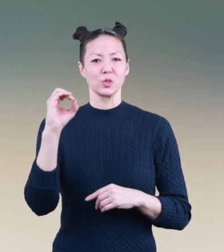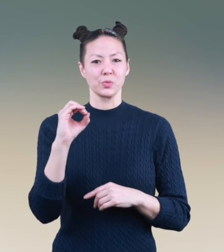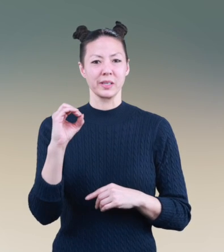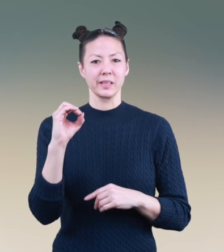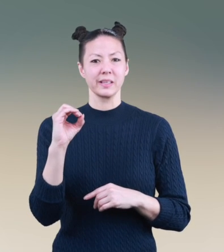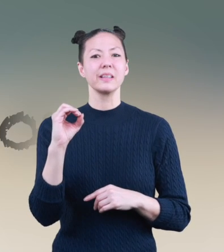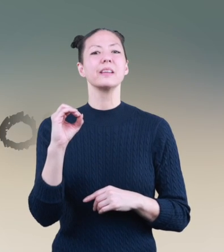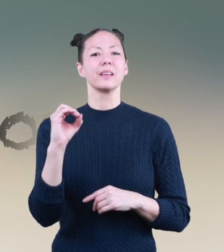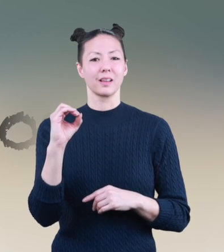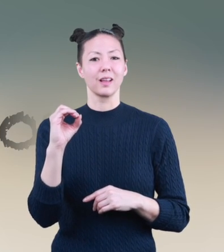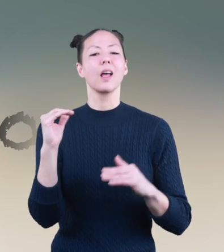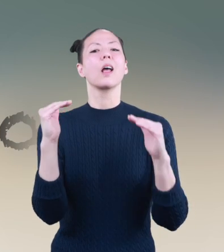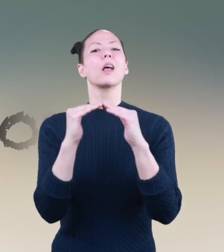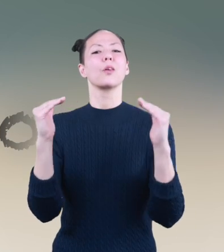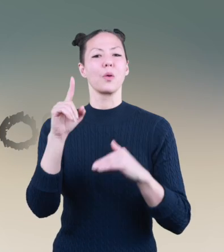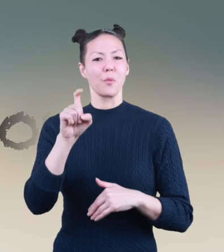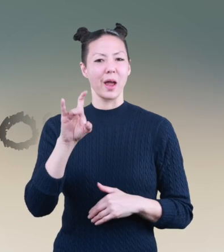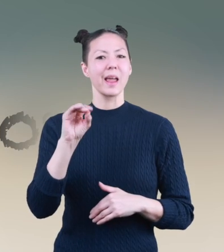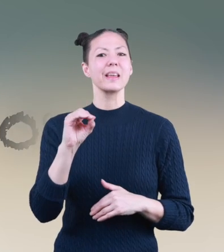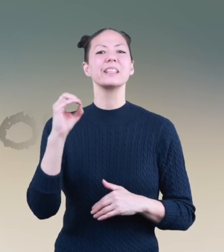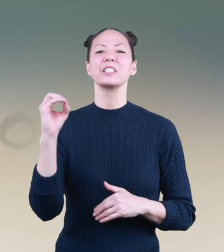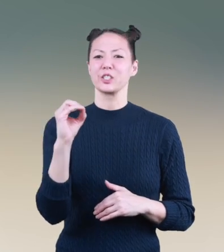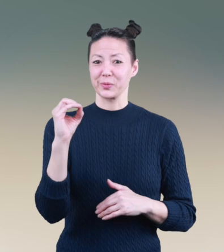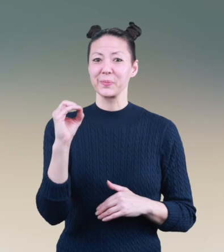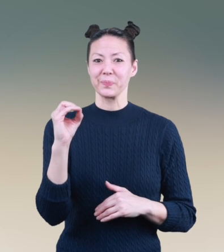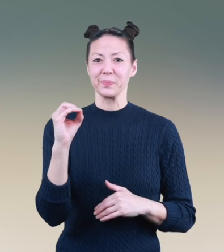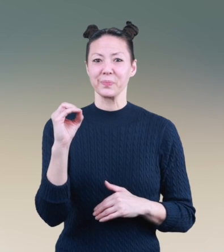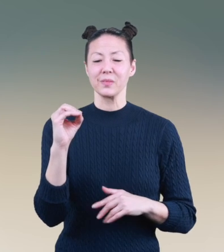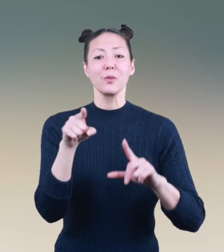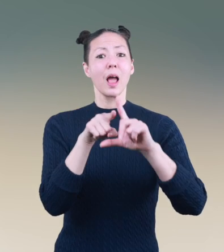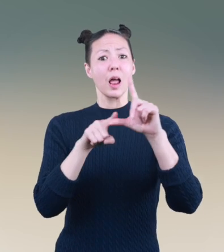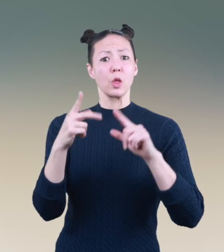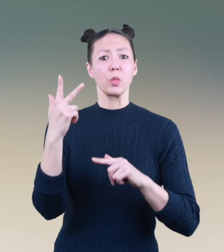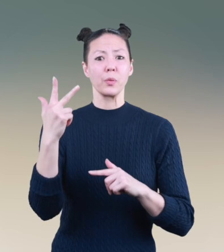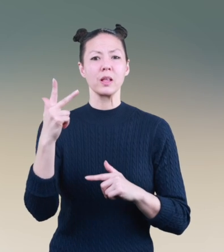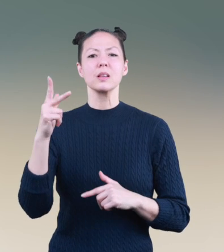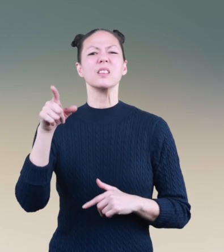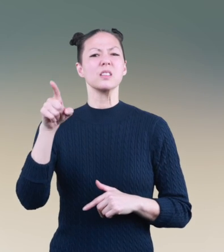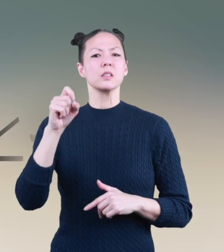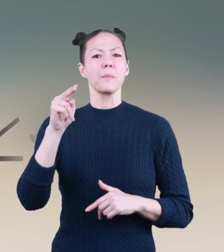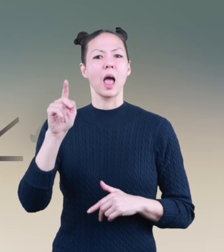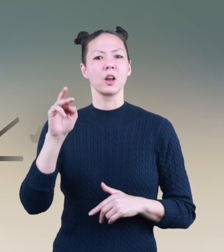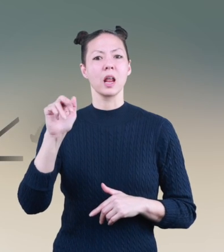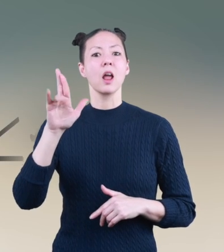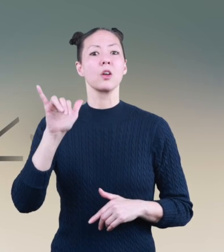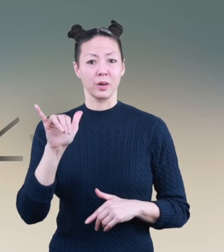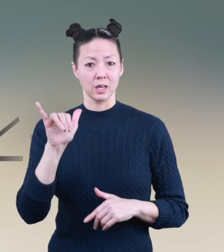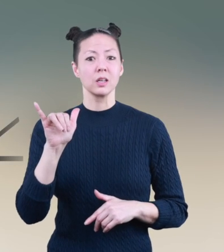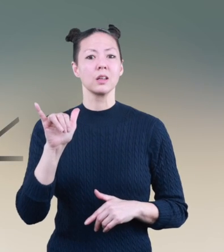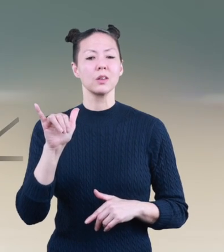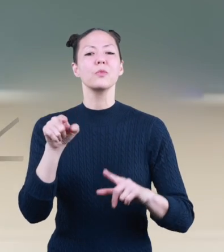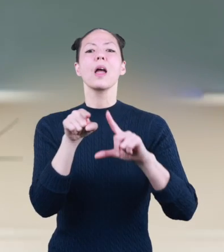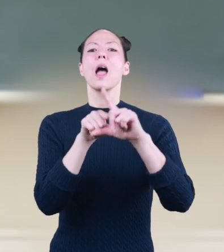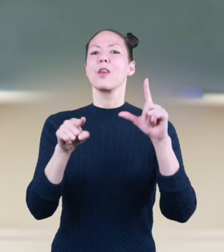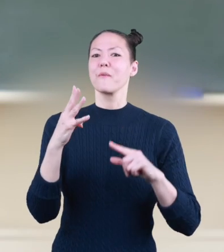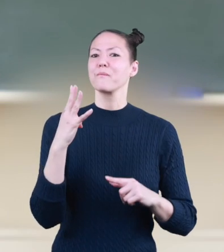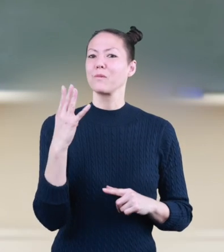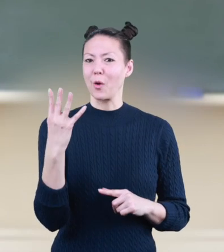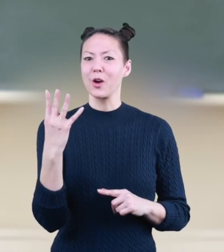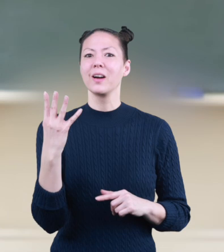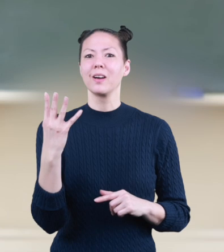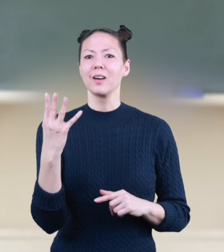degrees equals 180 degrees. So angle 3 is supplementary to angle 4.